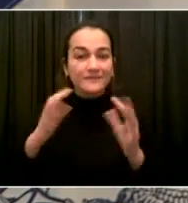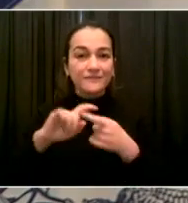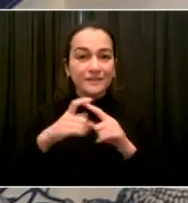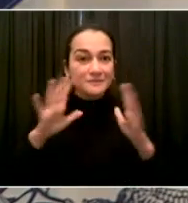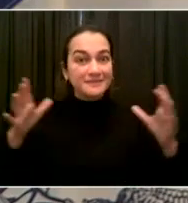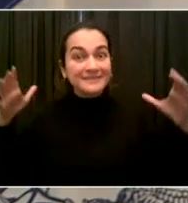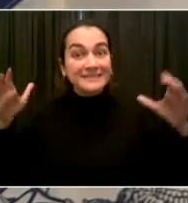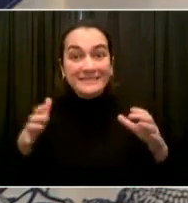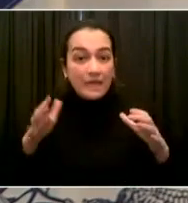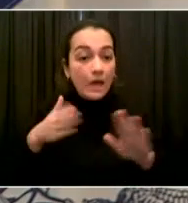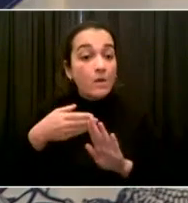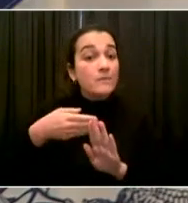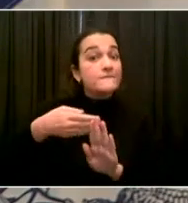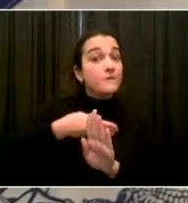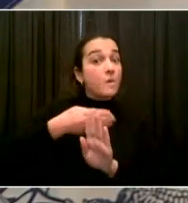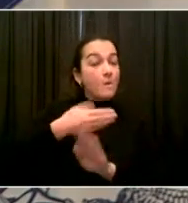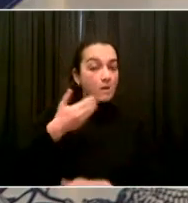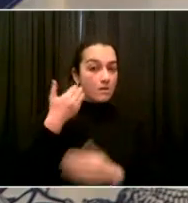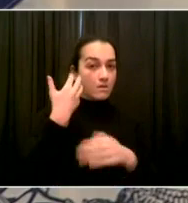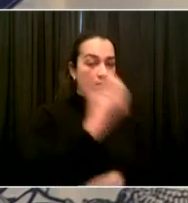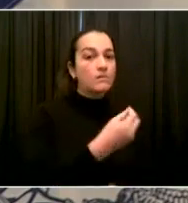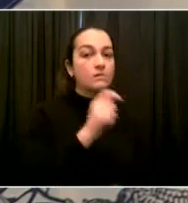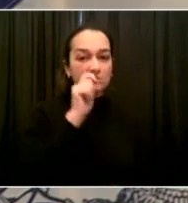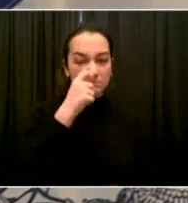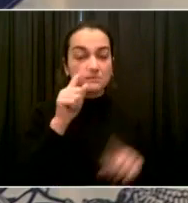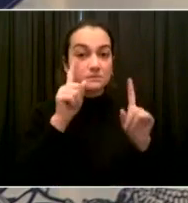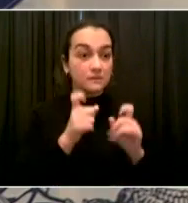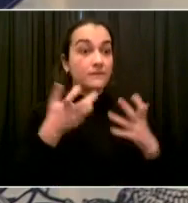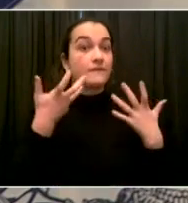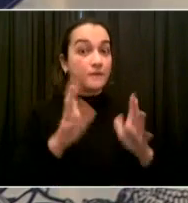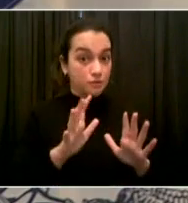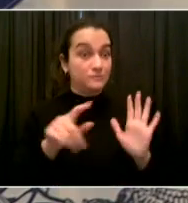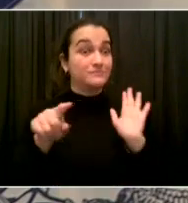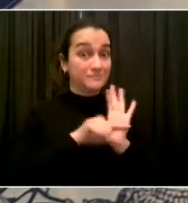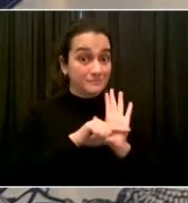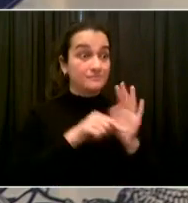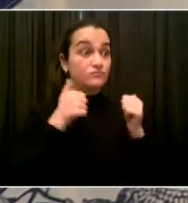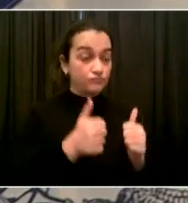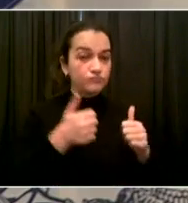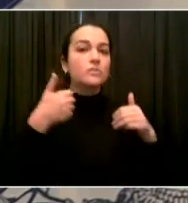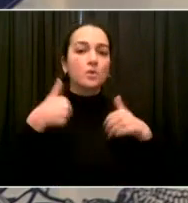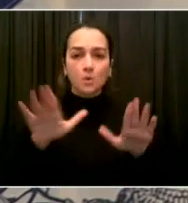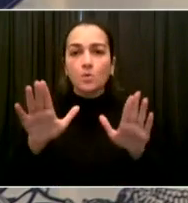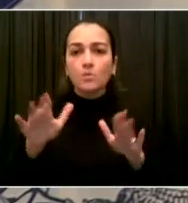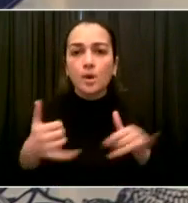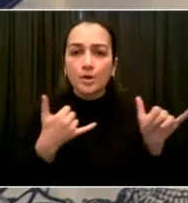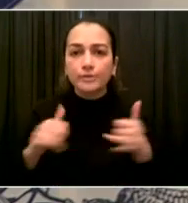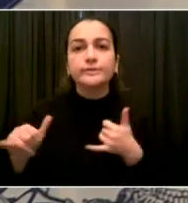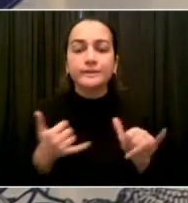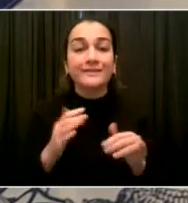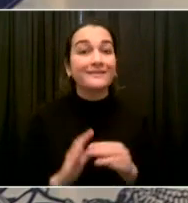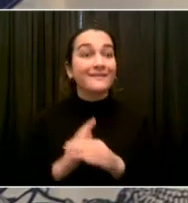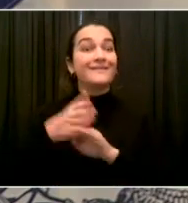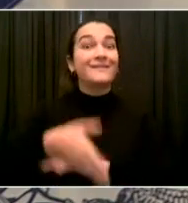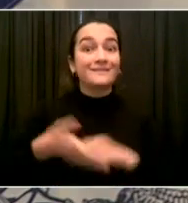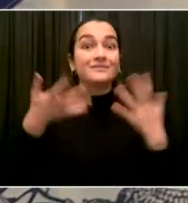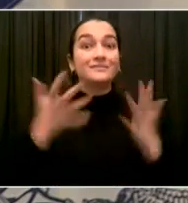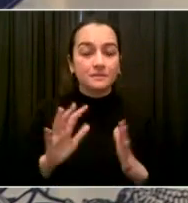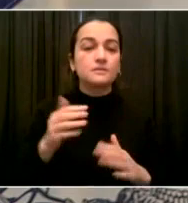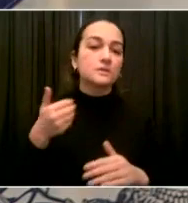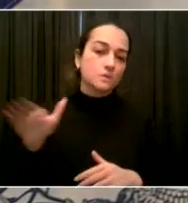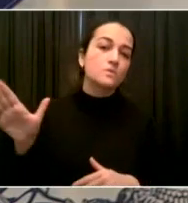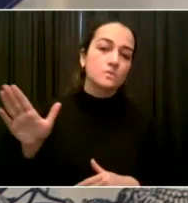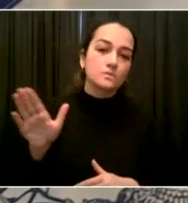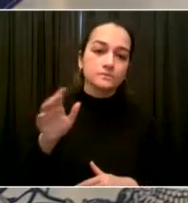well, don't come in contact with other folks. You know, stay away from them while you get tested, while you find out what's going on.